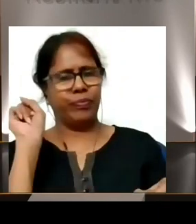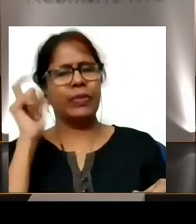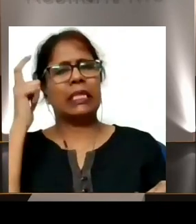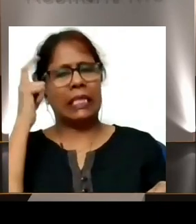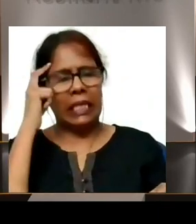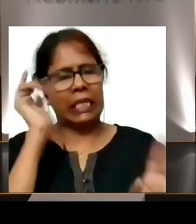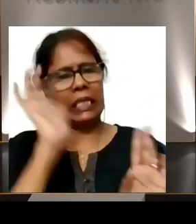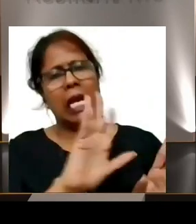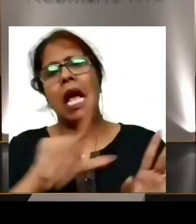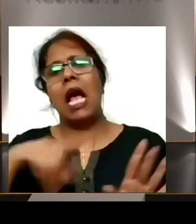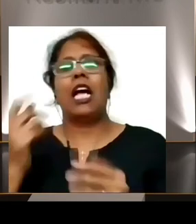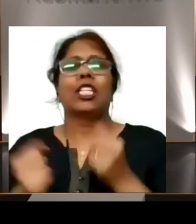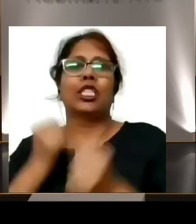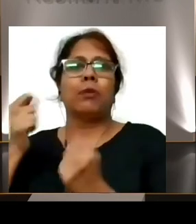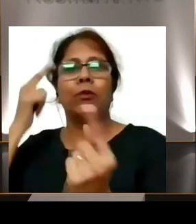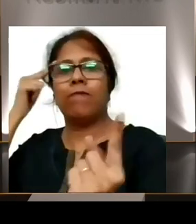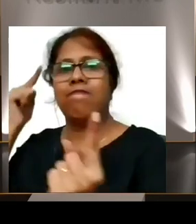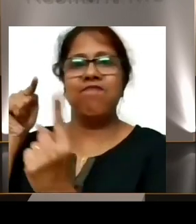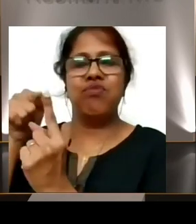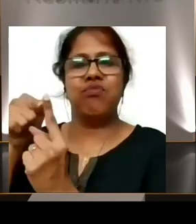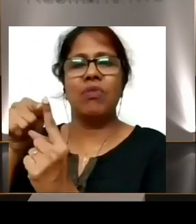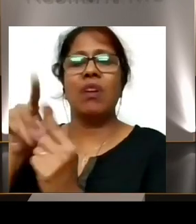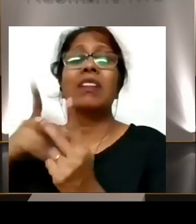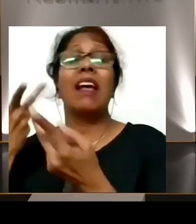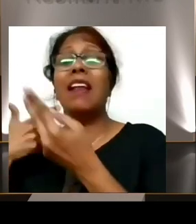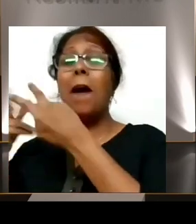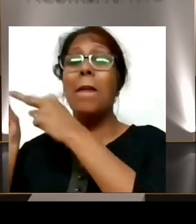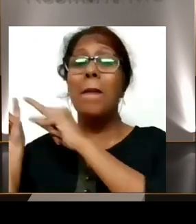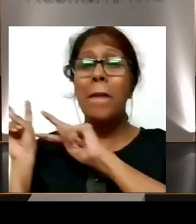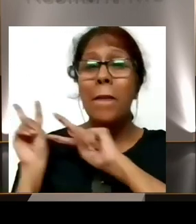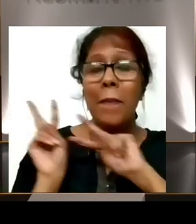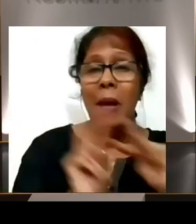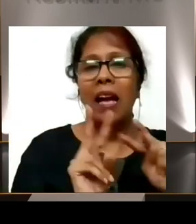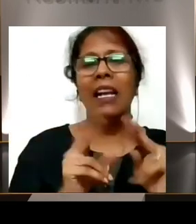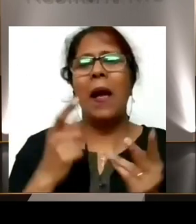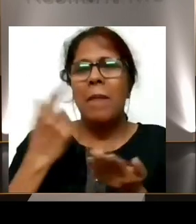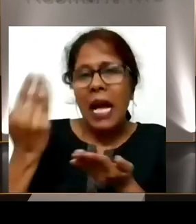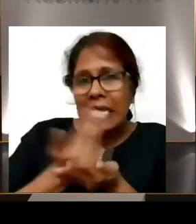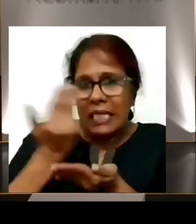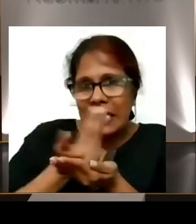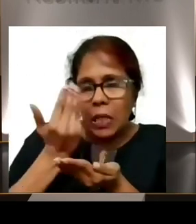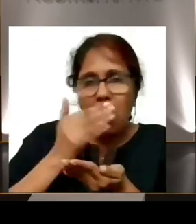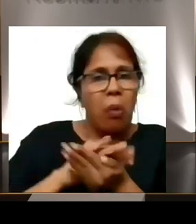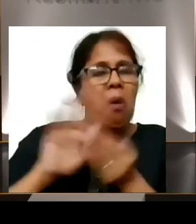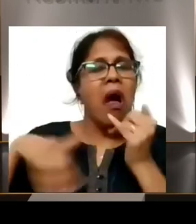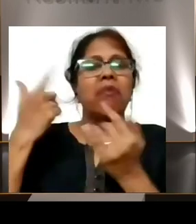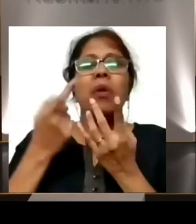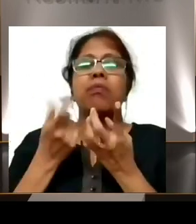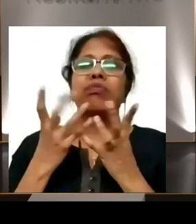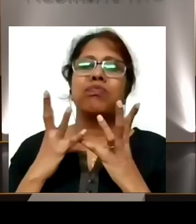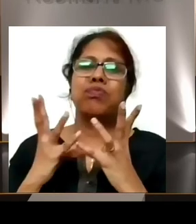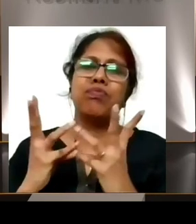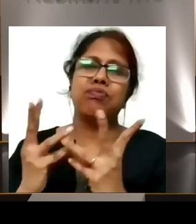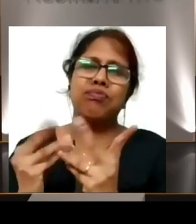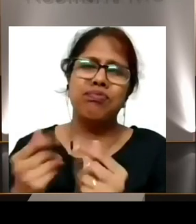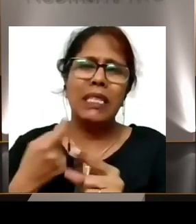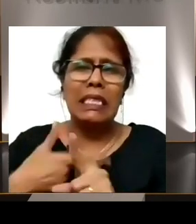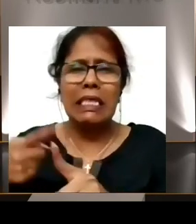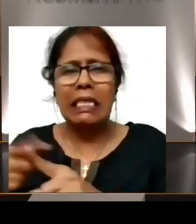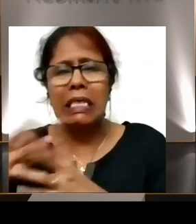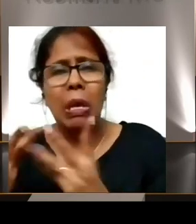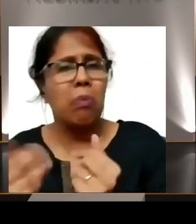rejoin, uh, workforce because I ran out of savings as sports requires so much of funds to play and participate.